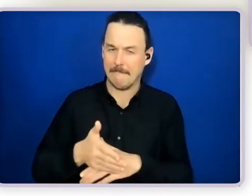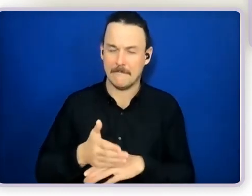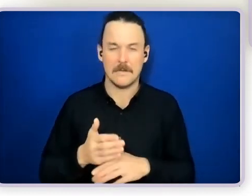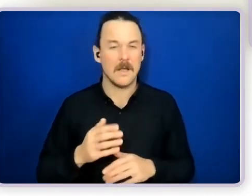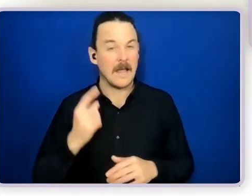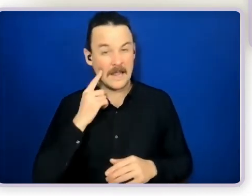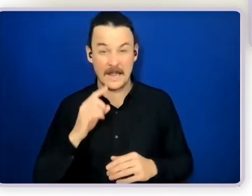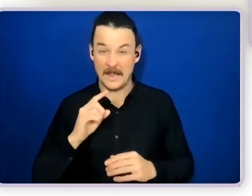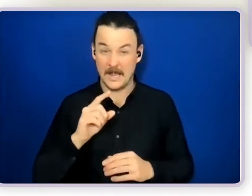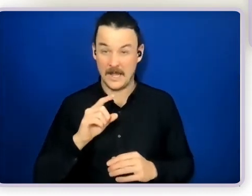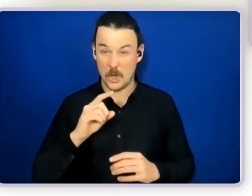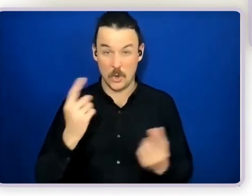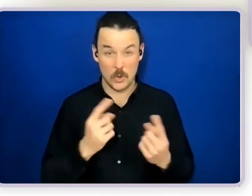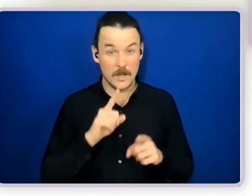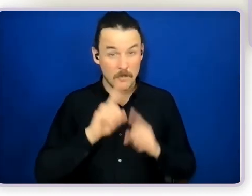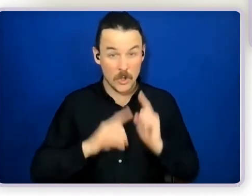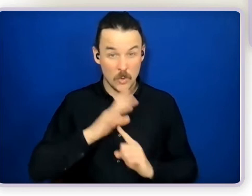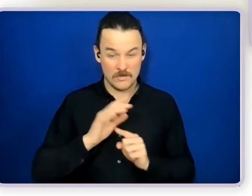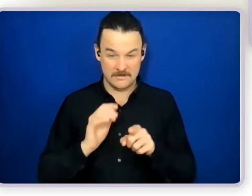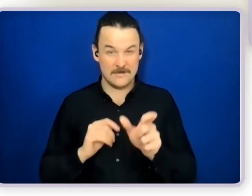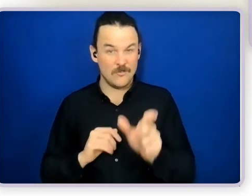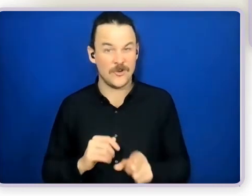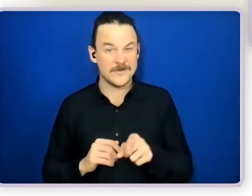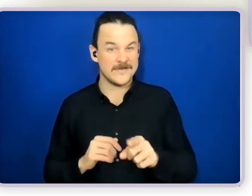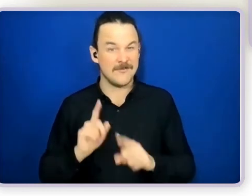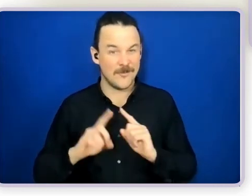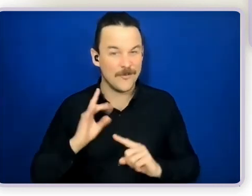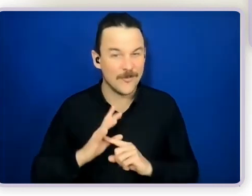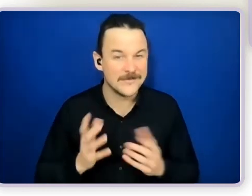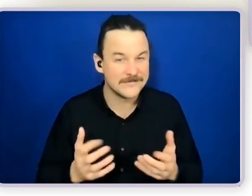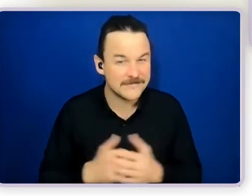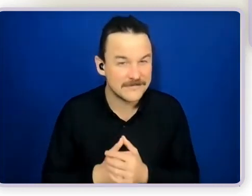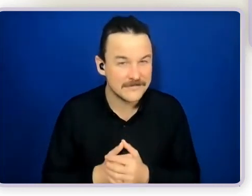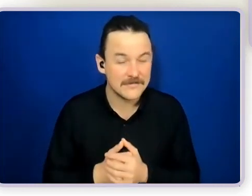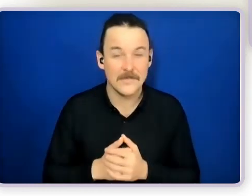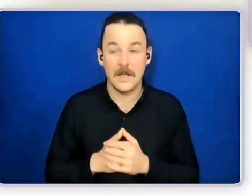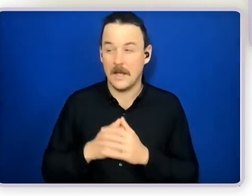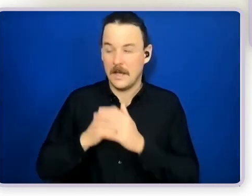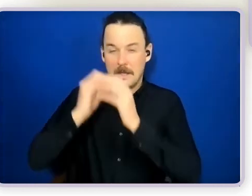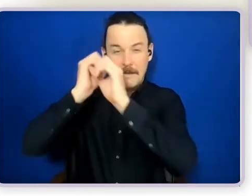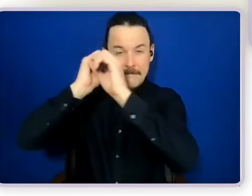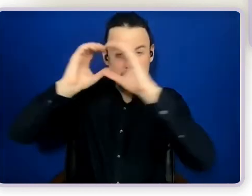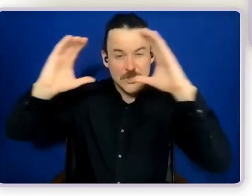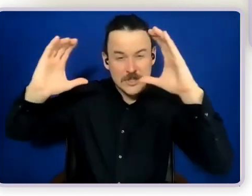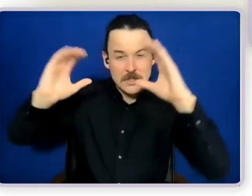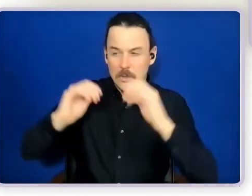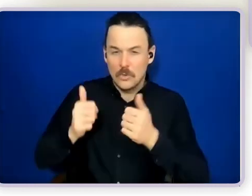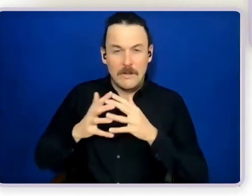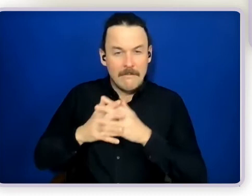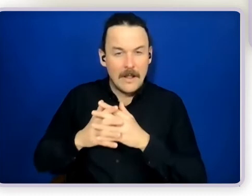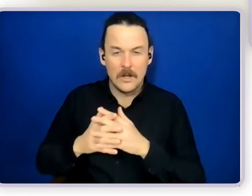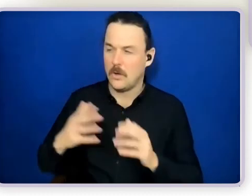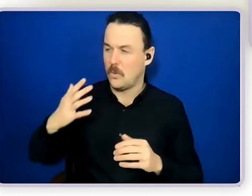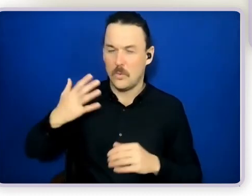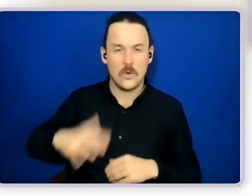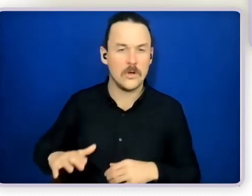about a person you don't want poor values and vision embedded within a circle of support that's why that facilitation or people with